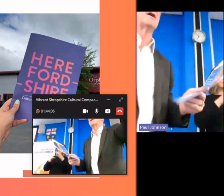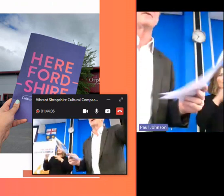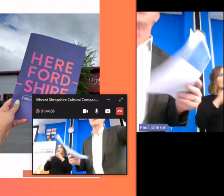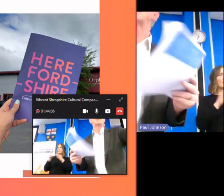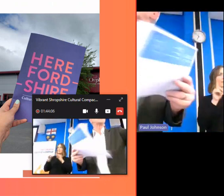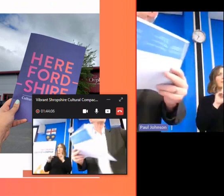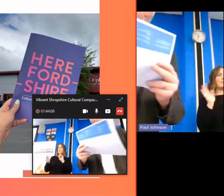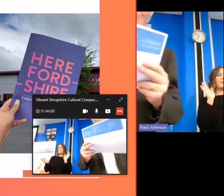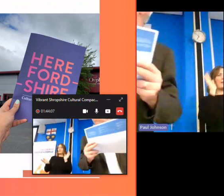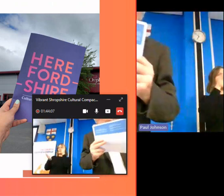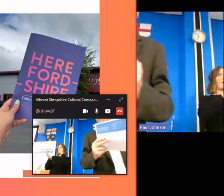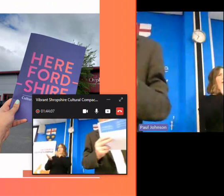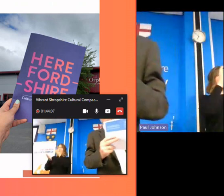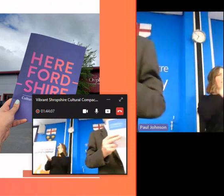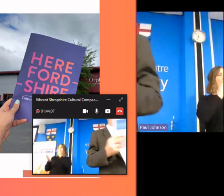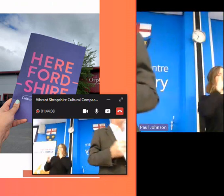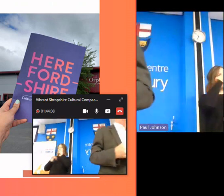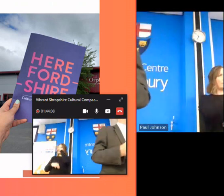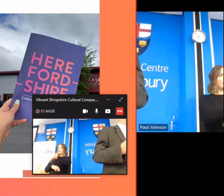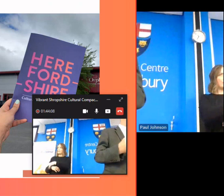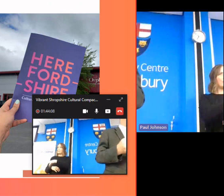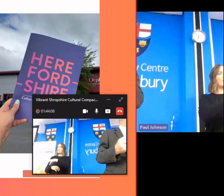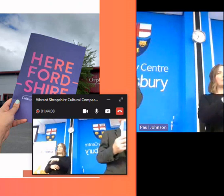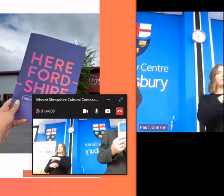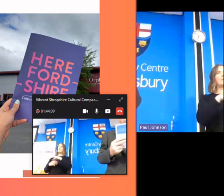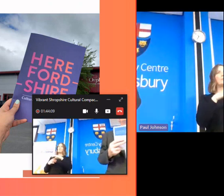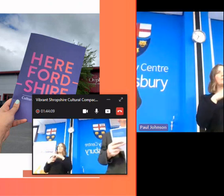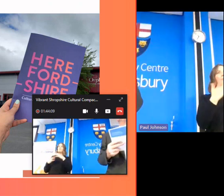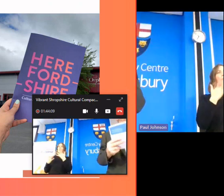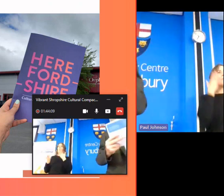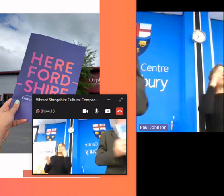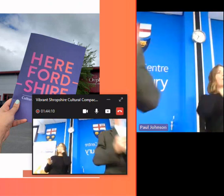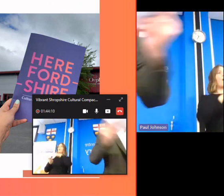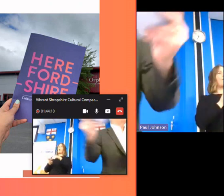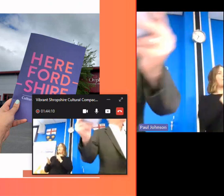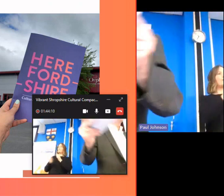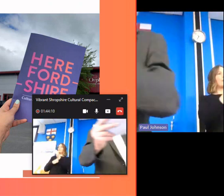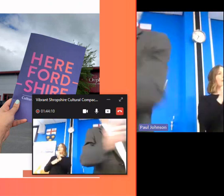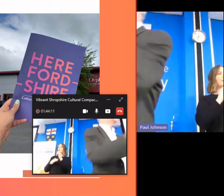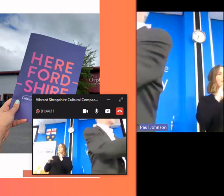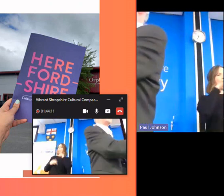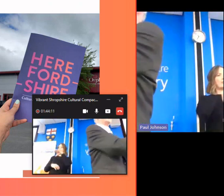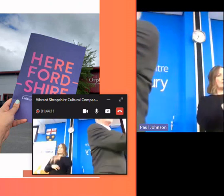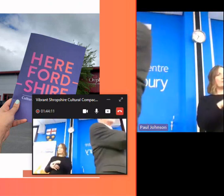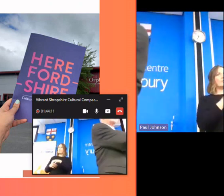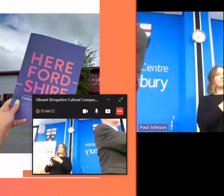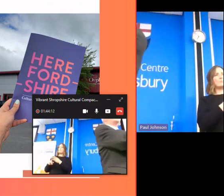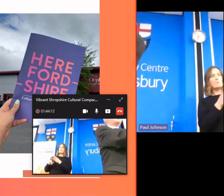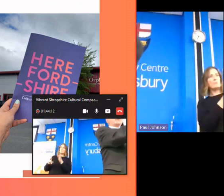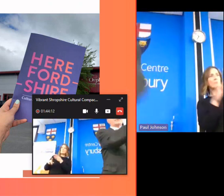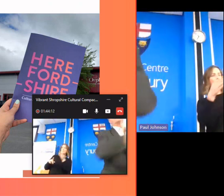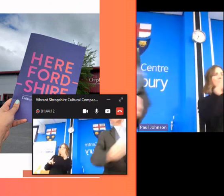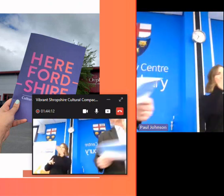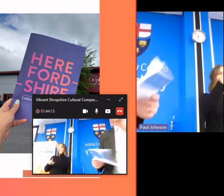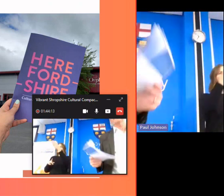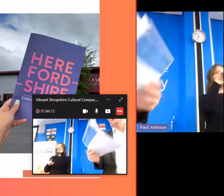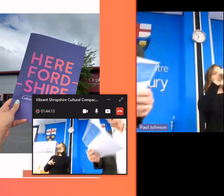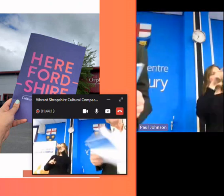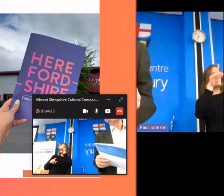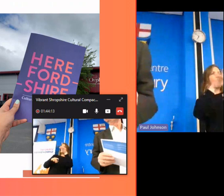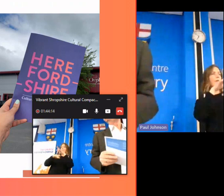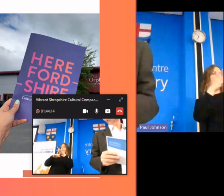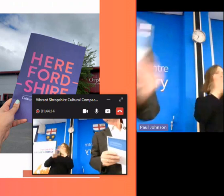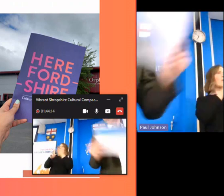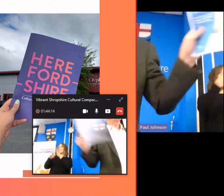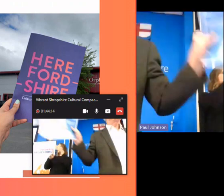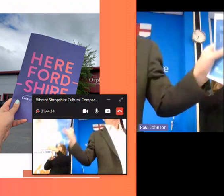people could arrive at the bus station or arrive arrive at the train station and find their way here or to the theater or or whatever